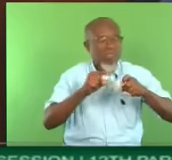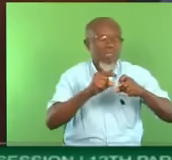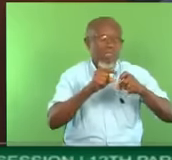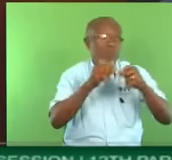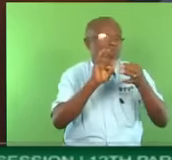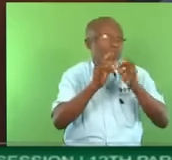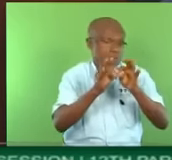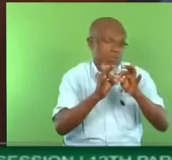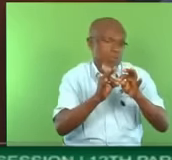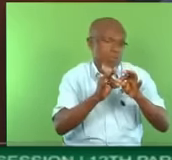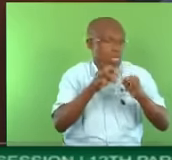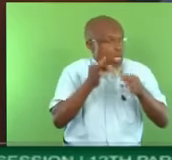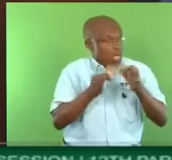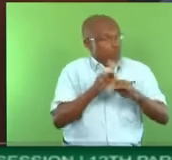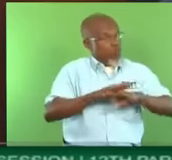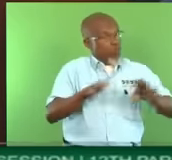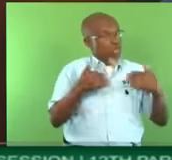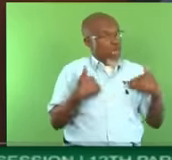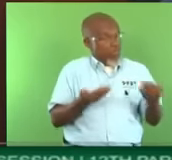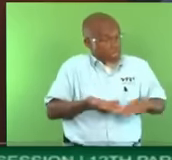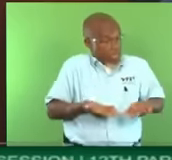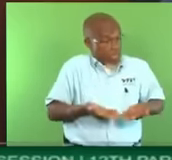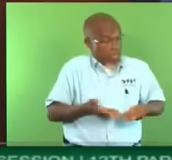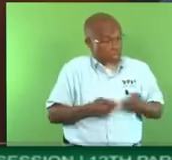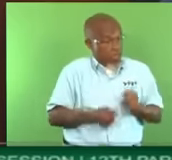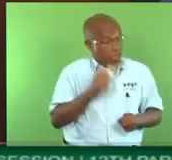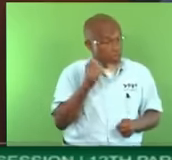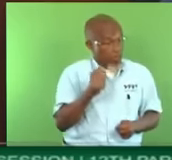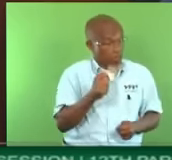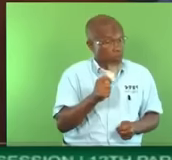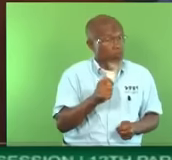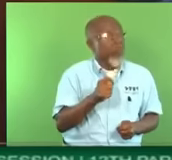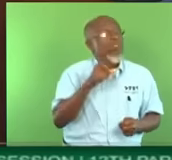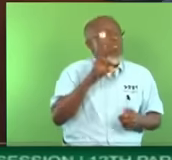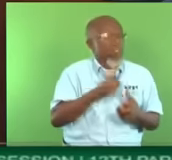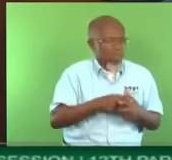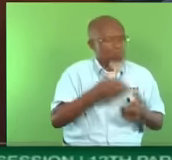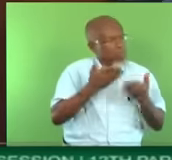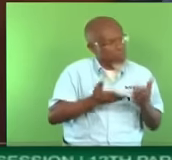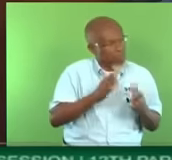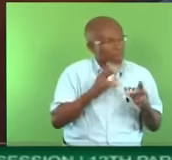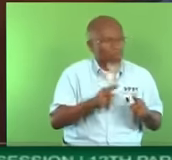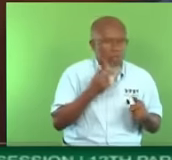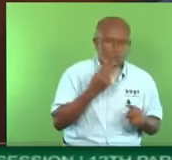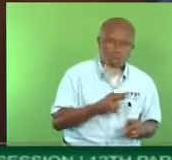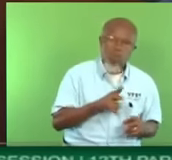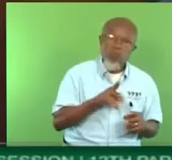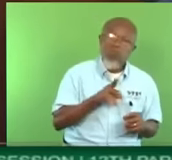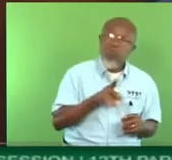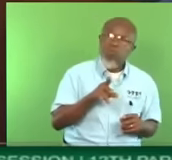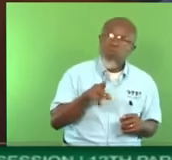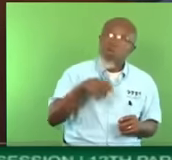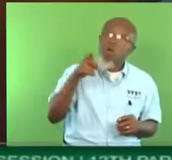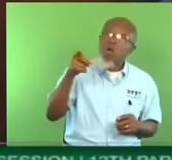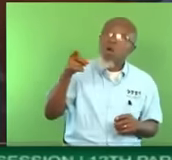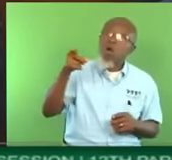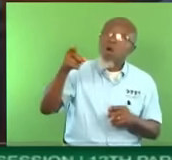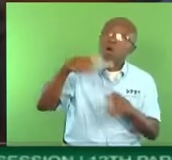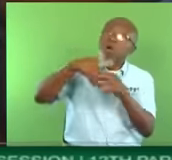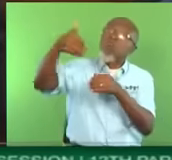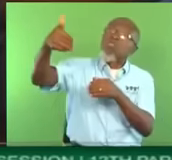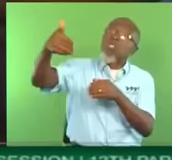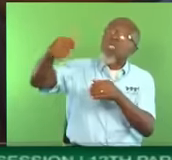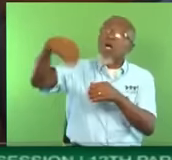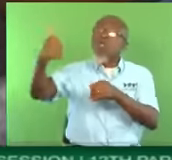capacity in Trinidad and Tobago, we may have to look outside to ensure that we have some type of support to matters